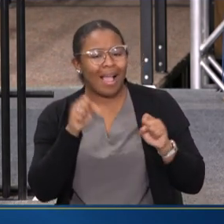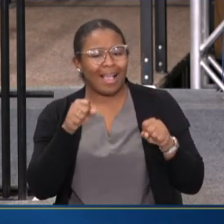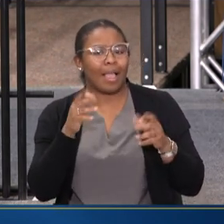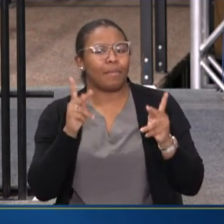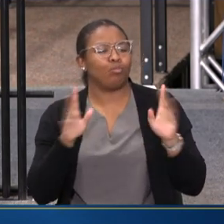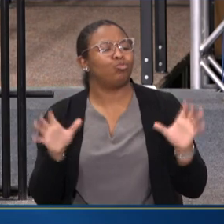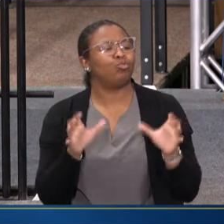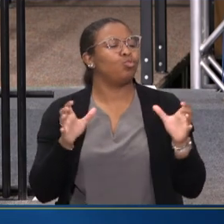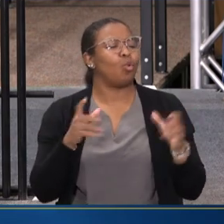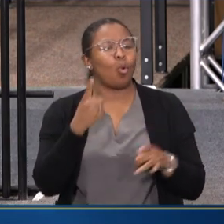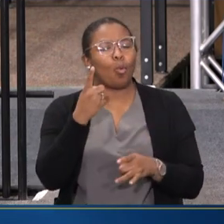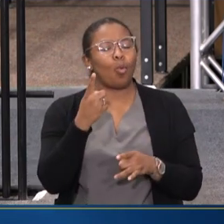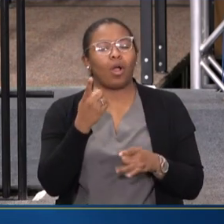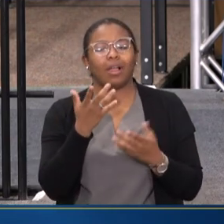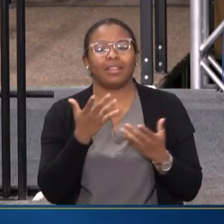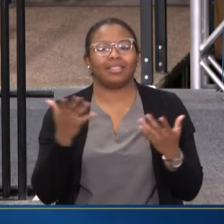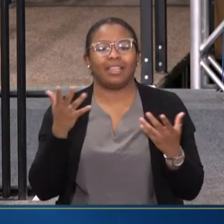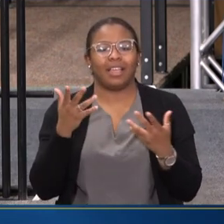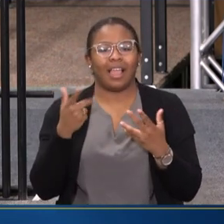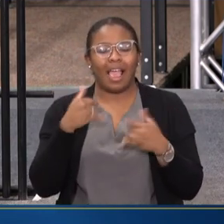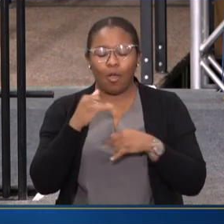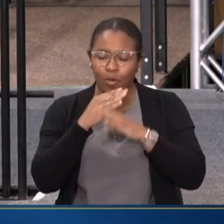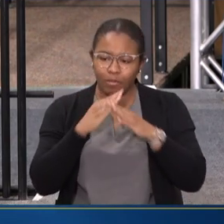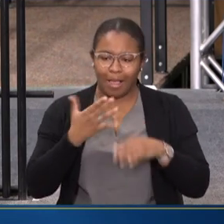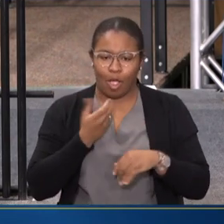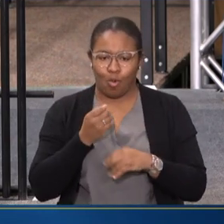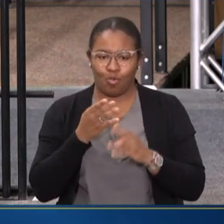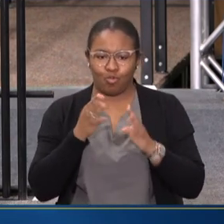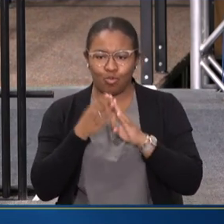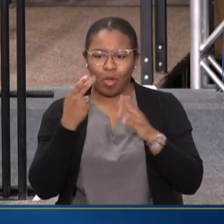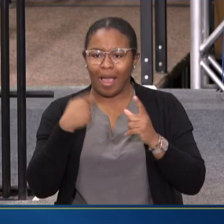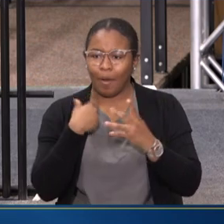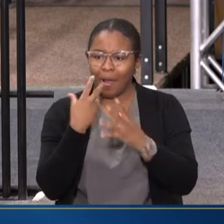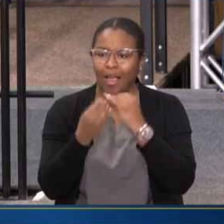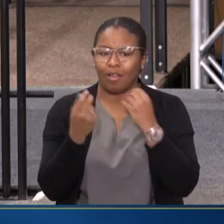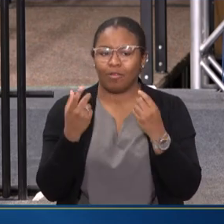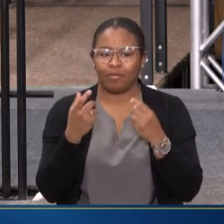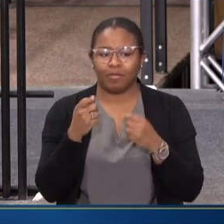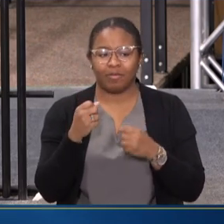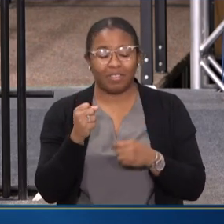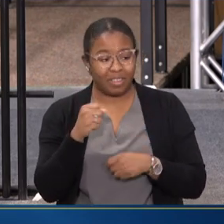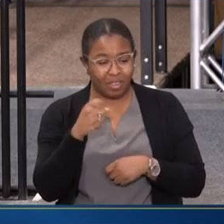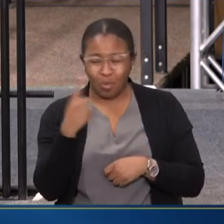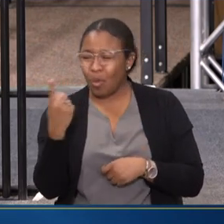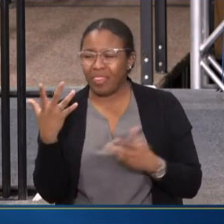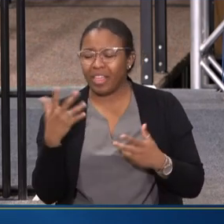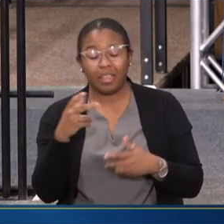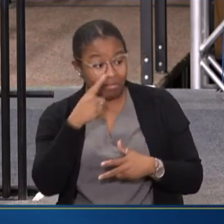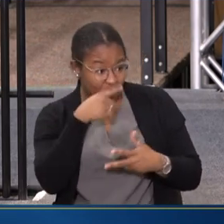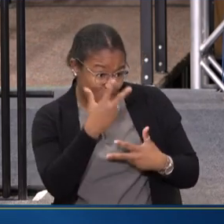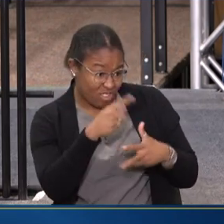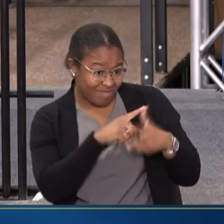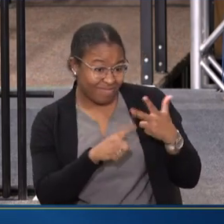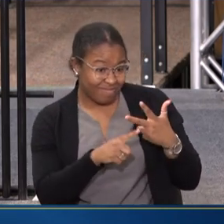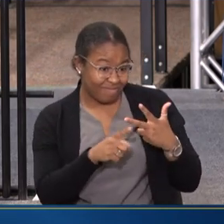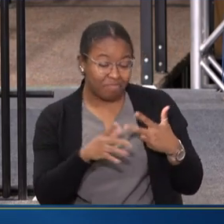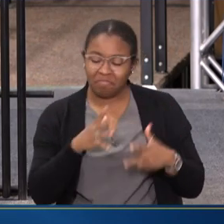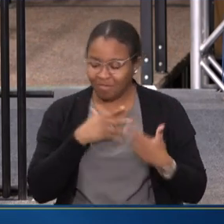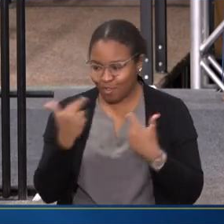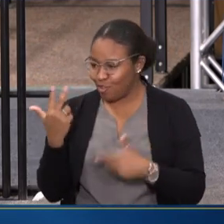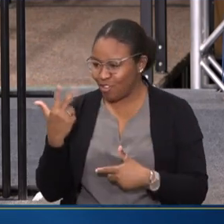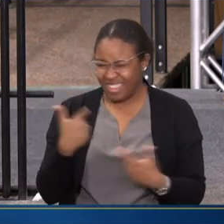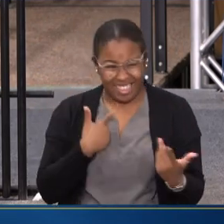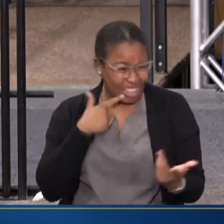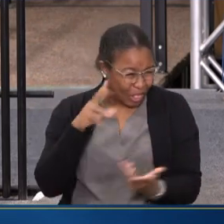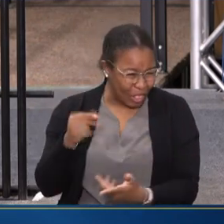ONE, YOU KNOW, WALKING THROUGH OUR OWN DOORS, GETTING YOU OUT THERE? WHAT DO YOU WANT US TO DO? CAN I GIVE YOU THREE? OKAY, FINE. WHAT AM I GOING TO DO, SAY